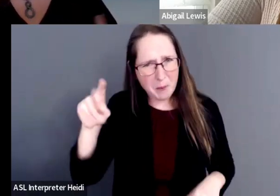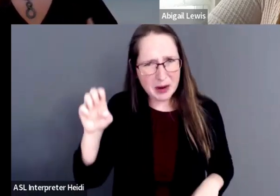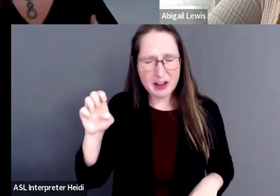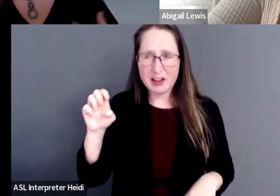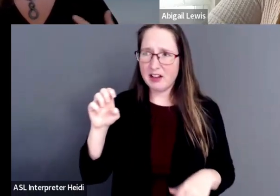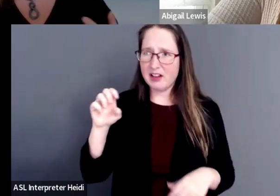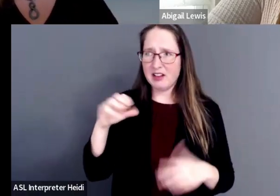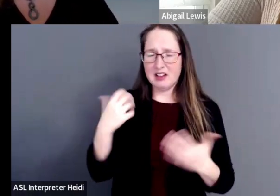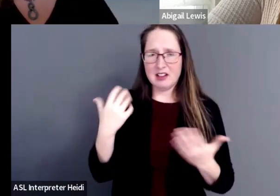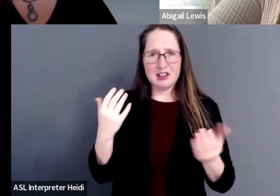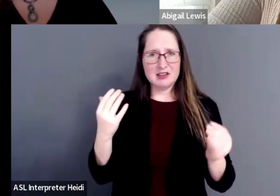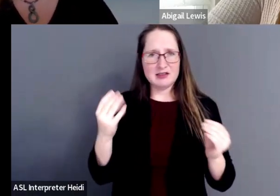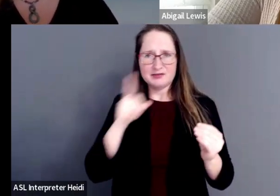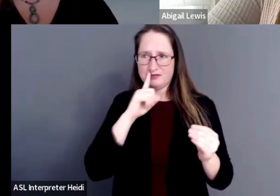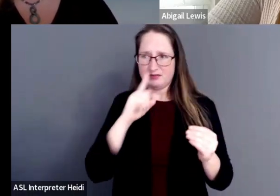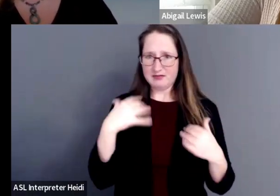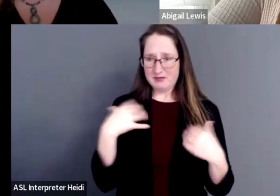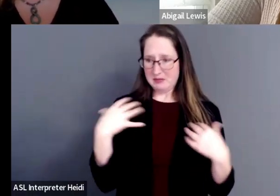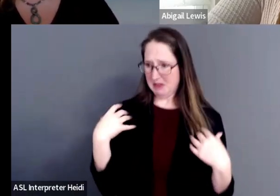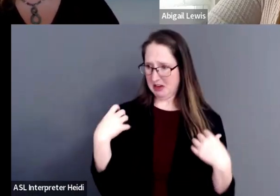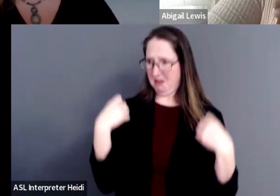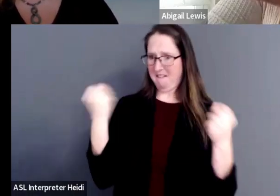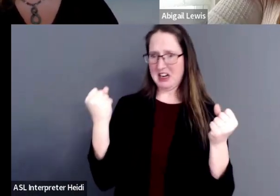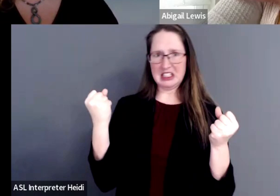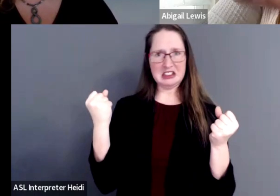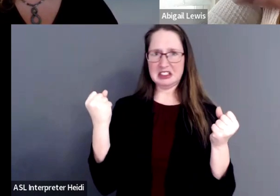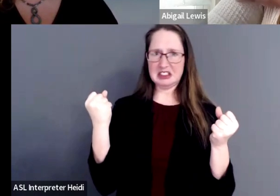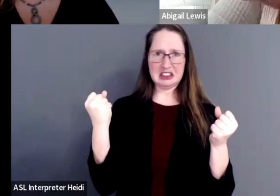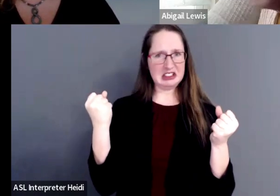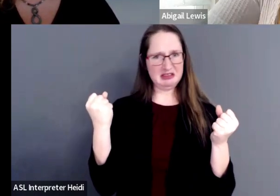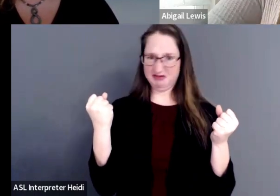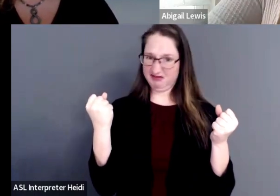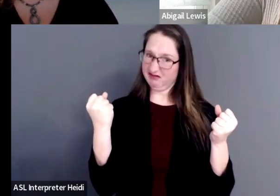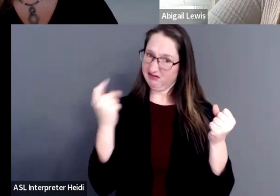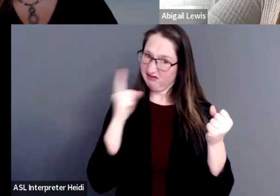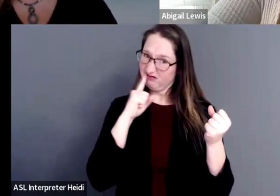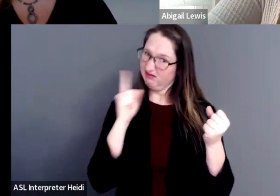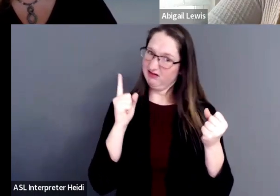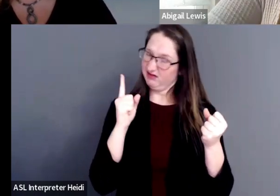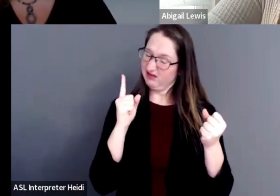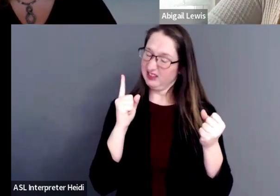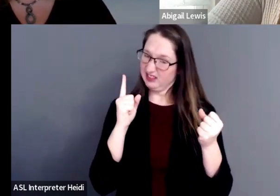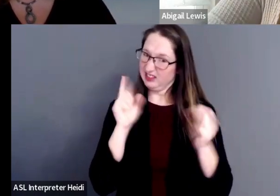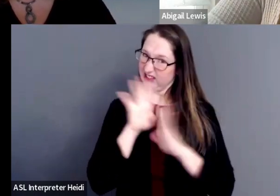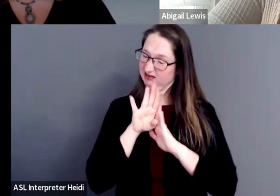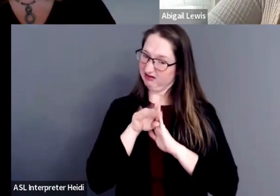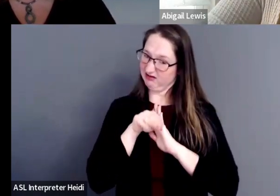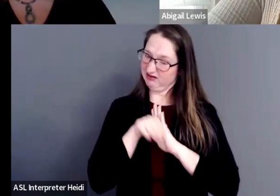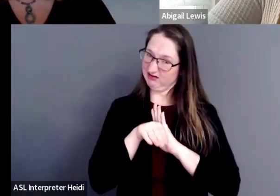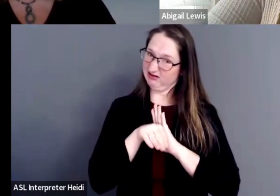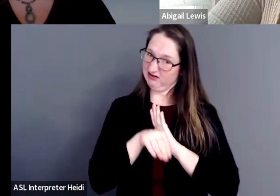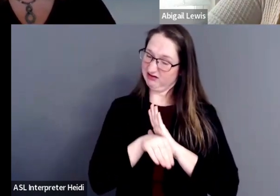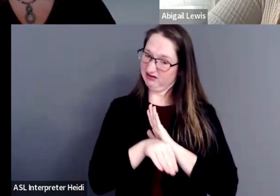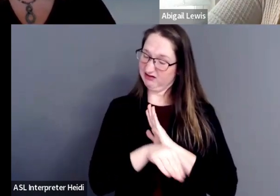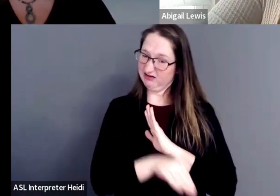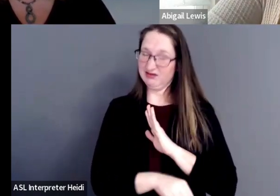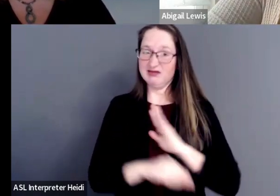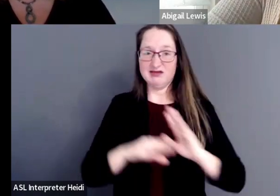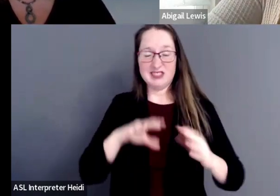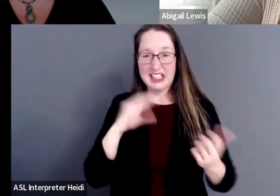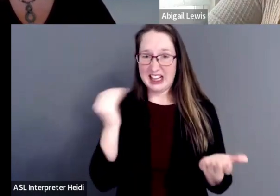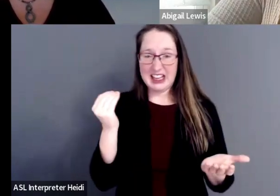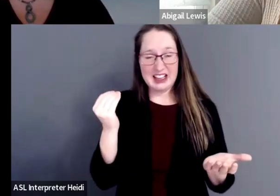not my confidence, really, really took a backseat. And